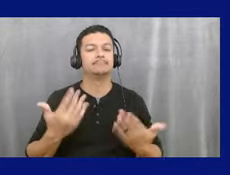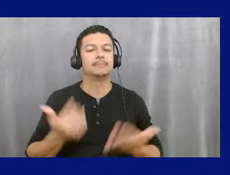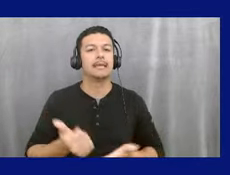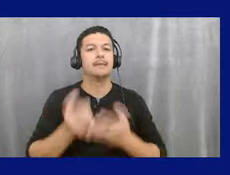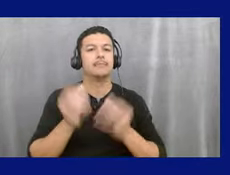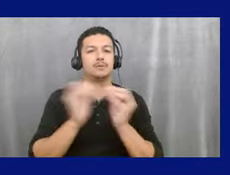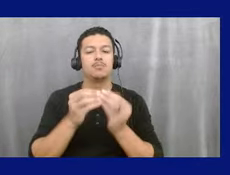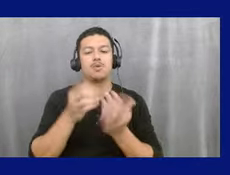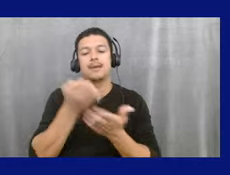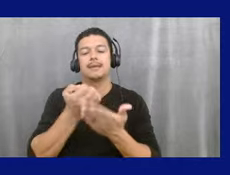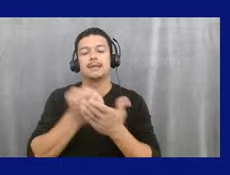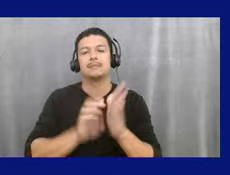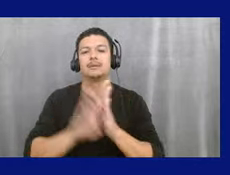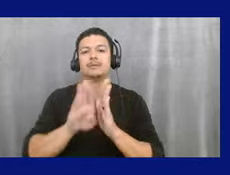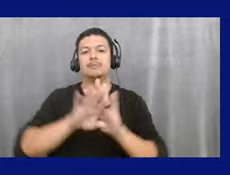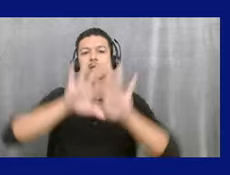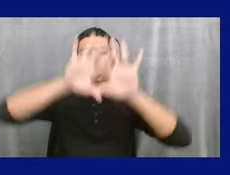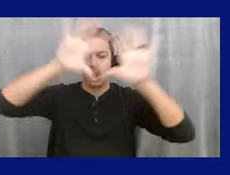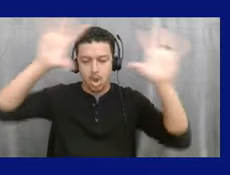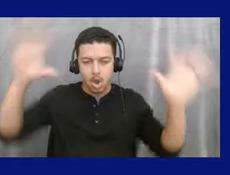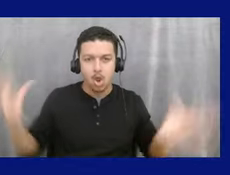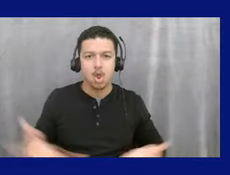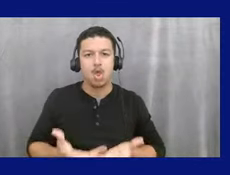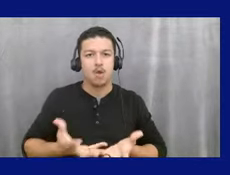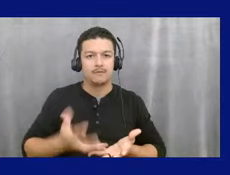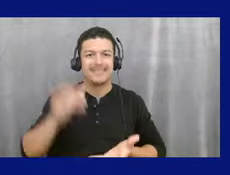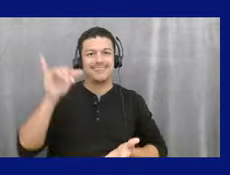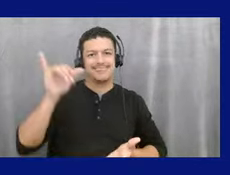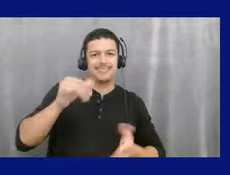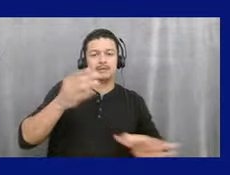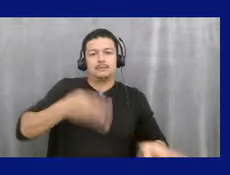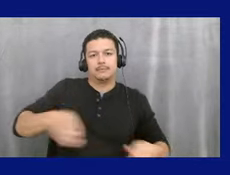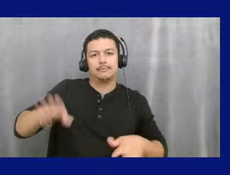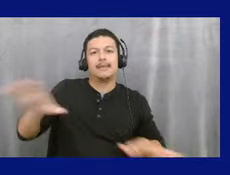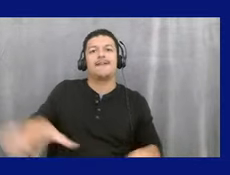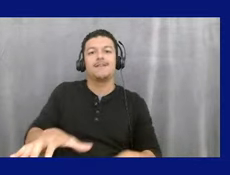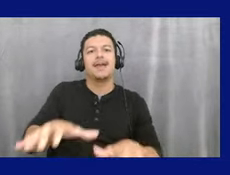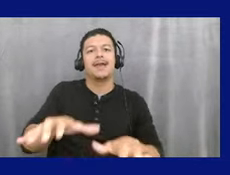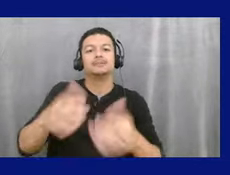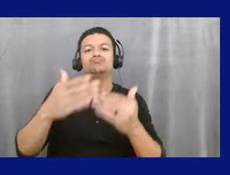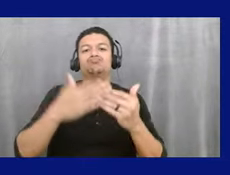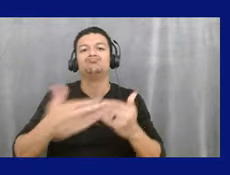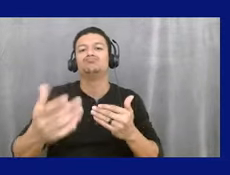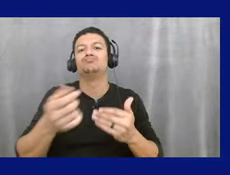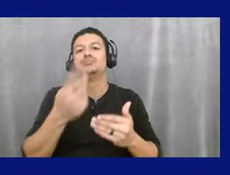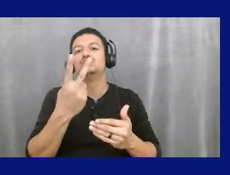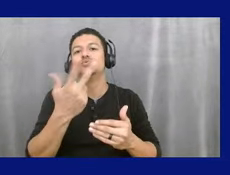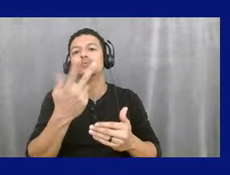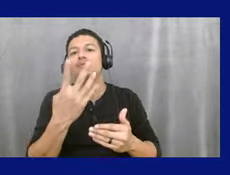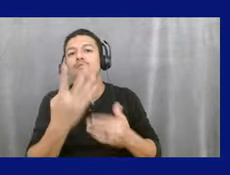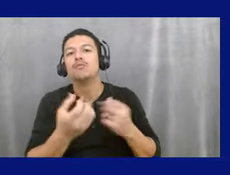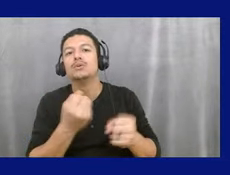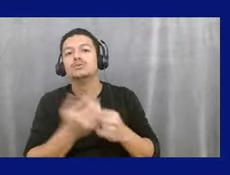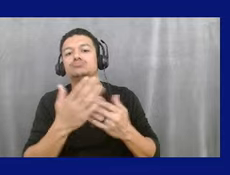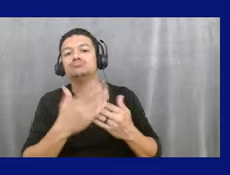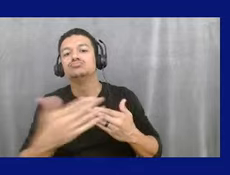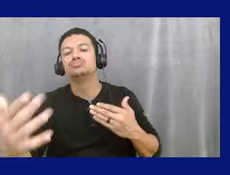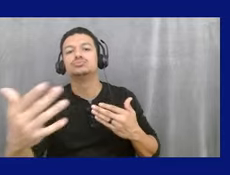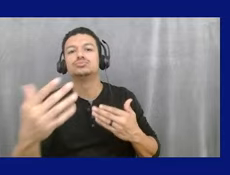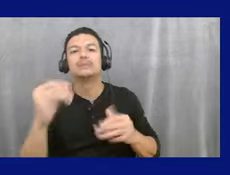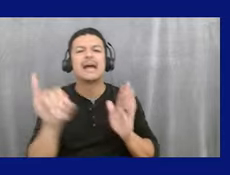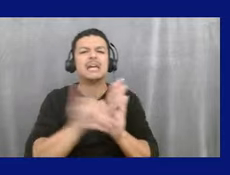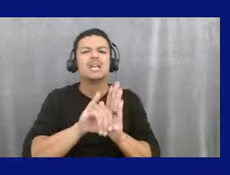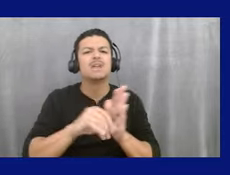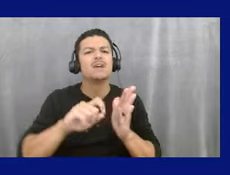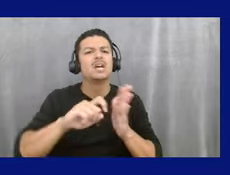That's going to be our plan of action, our, our work plan moving forward for the next number of years, identifying key strategies, policies, and